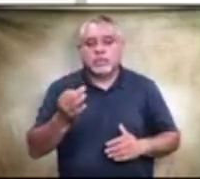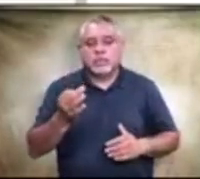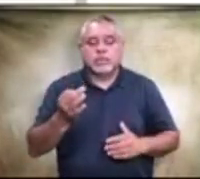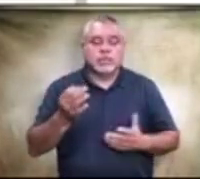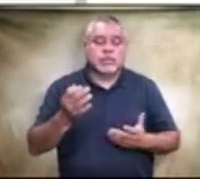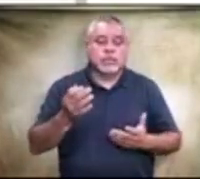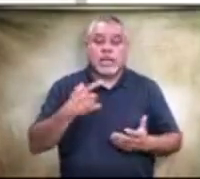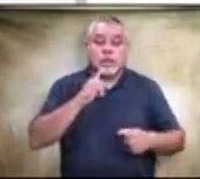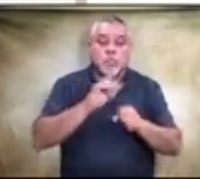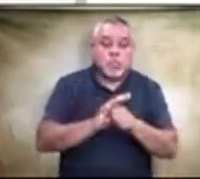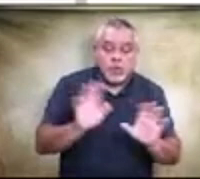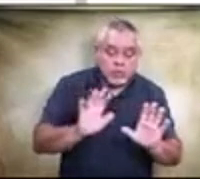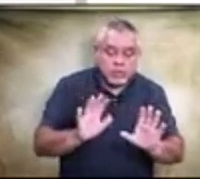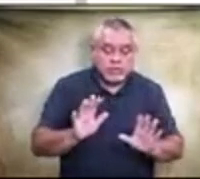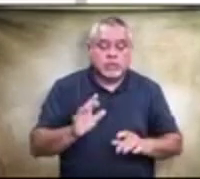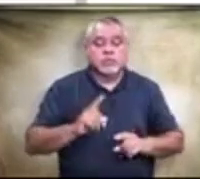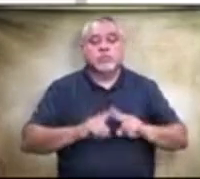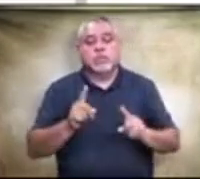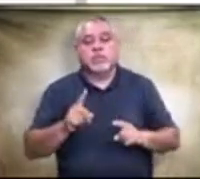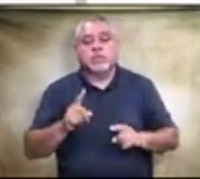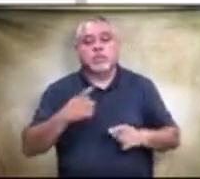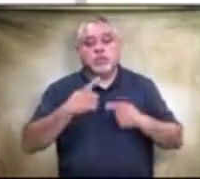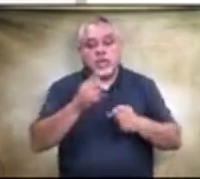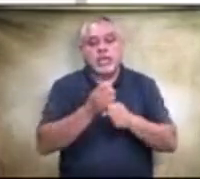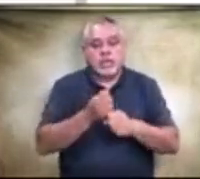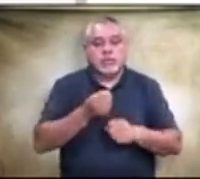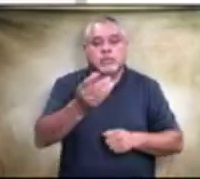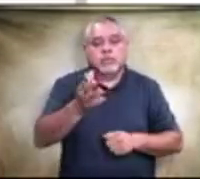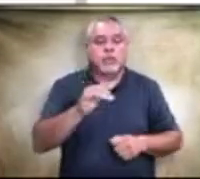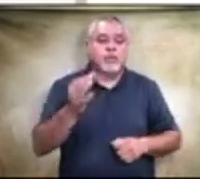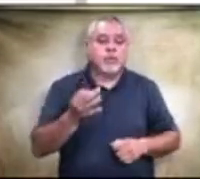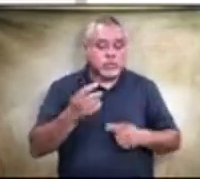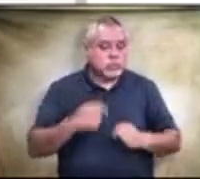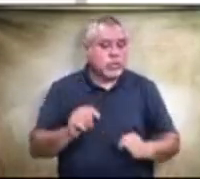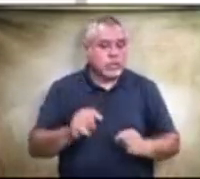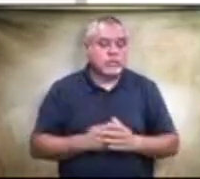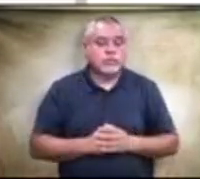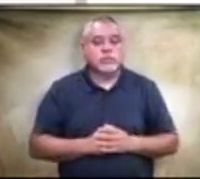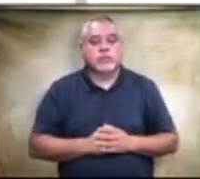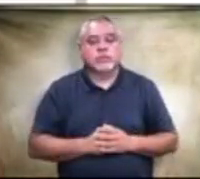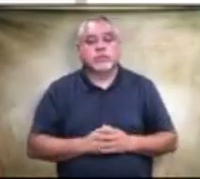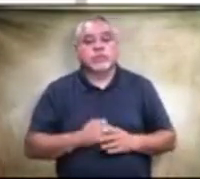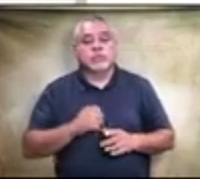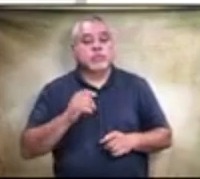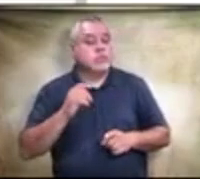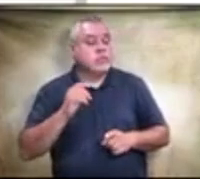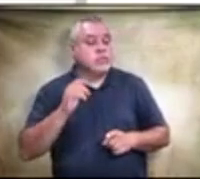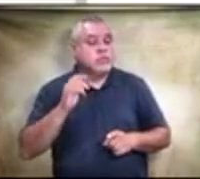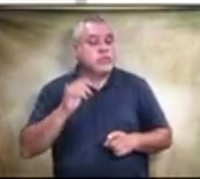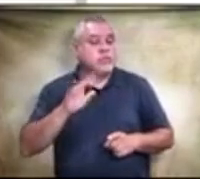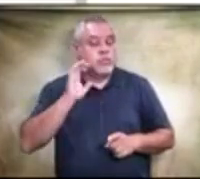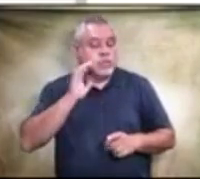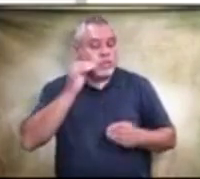to get it by Friday and hold me to it, but I'm going to try to get it out by Friday, try to do it. Okay, and that would be the statement, the information for